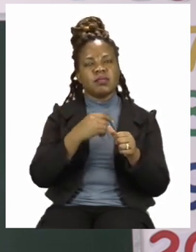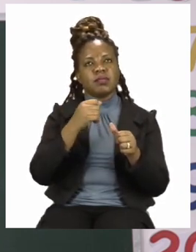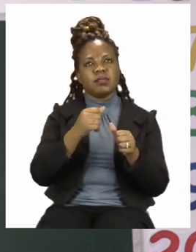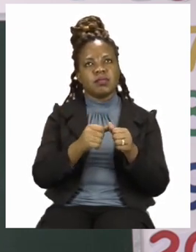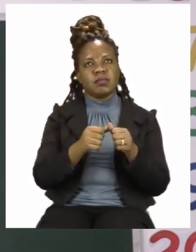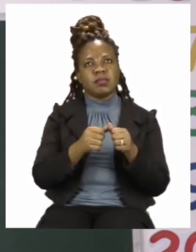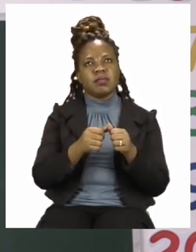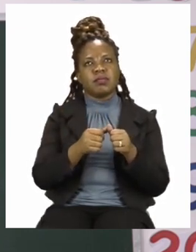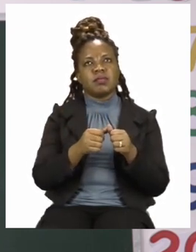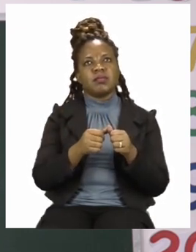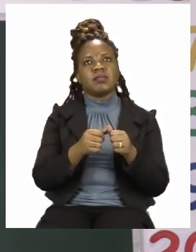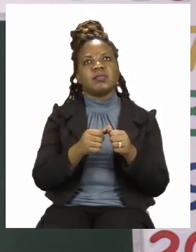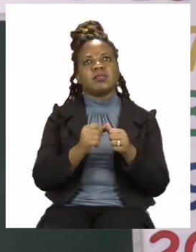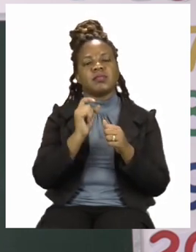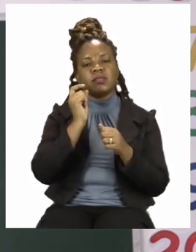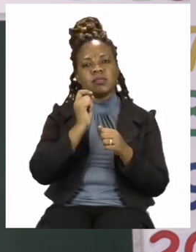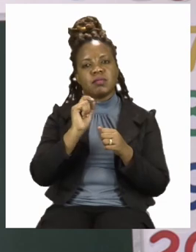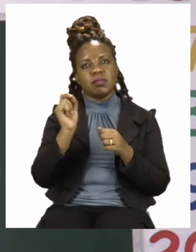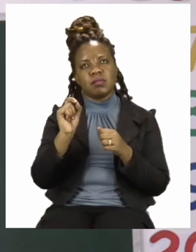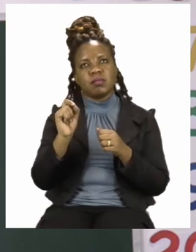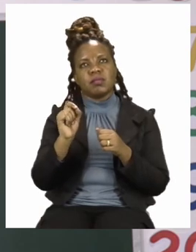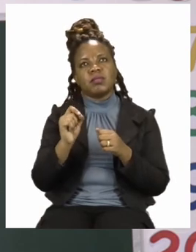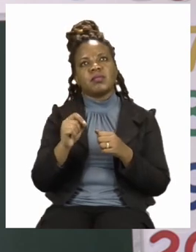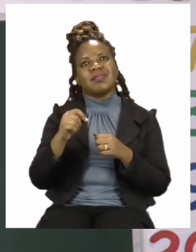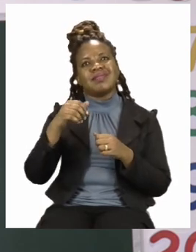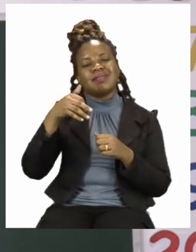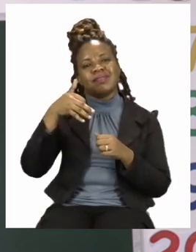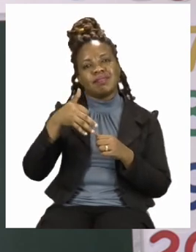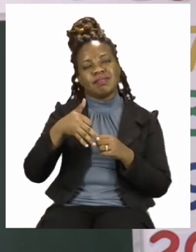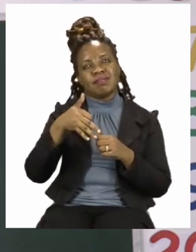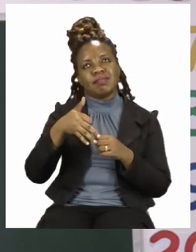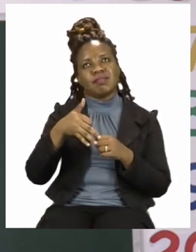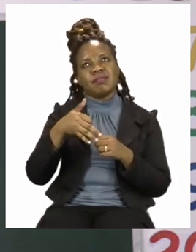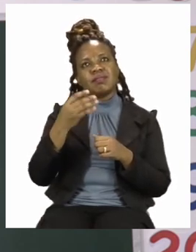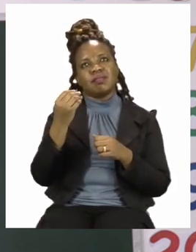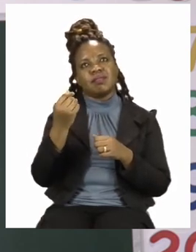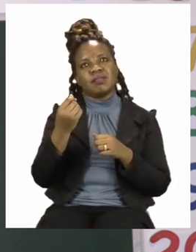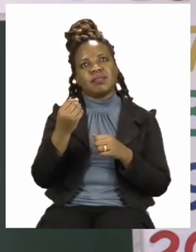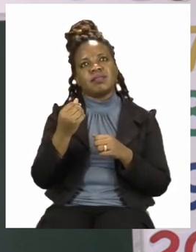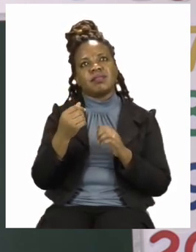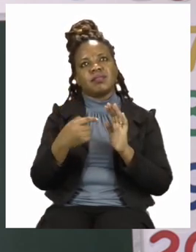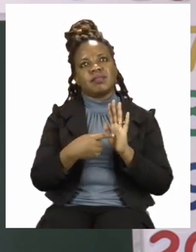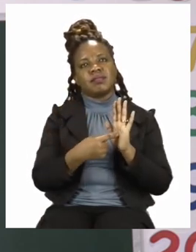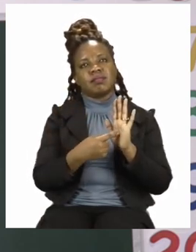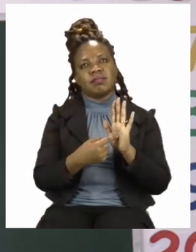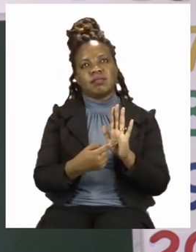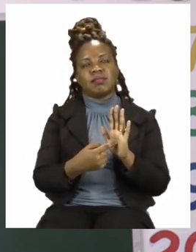Namibian dollar sign. And then we write our number 50.